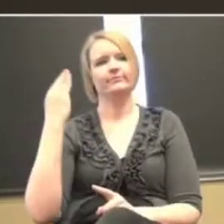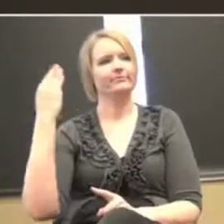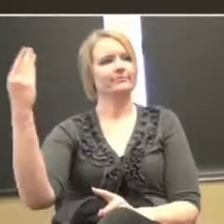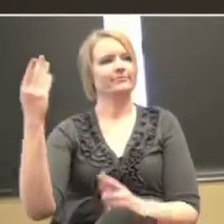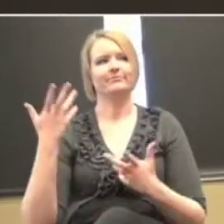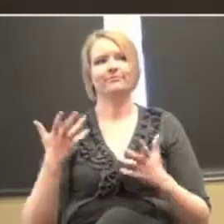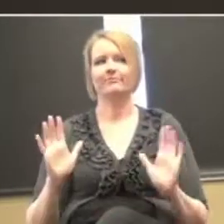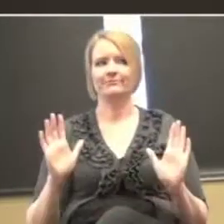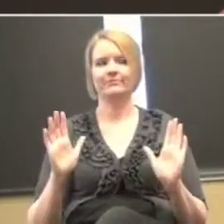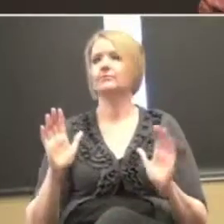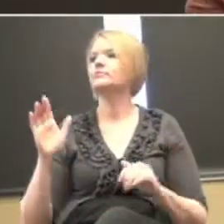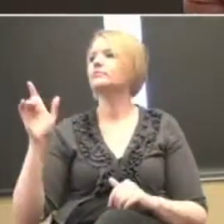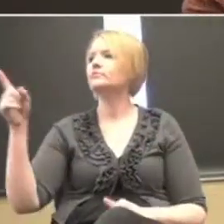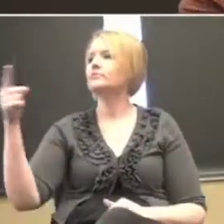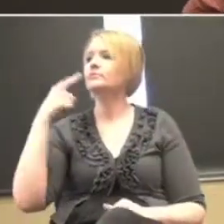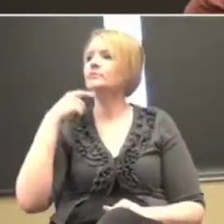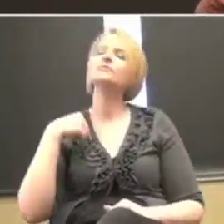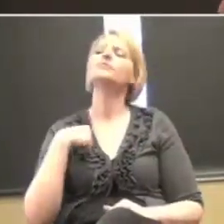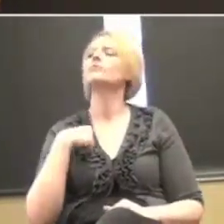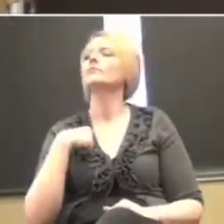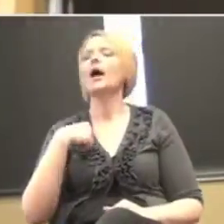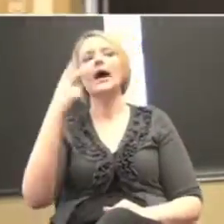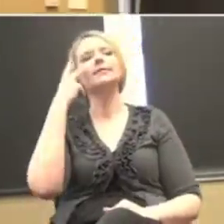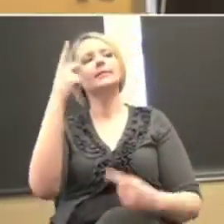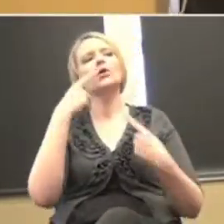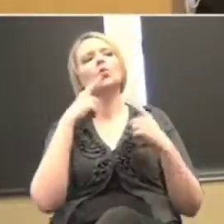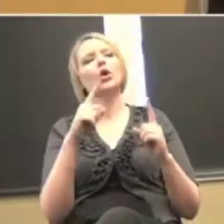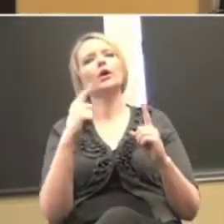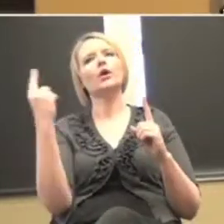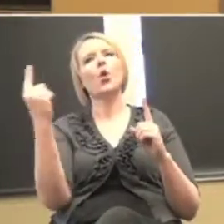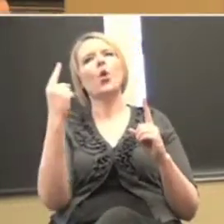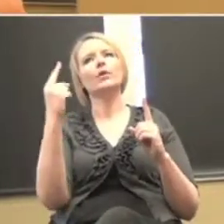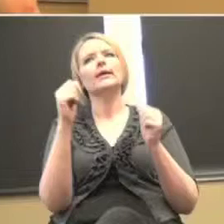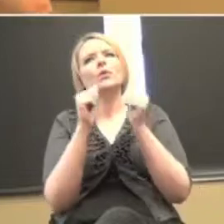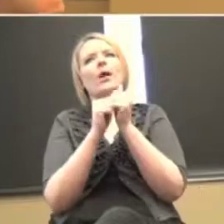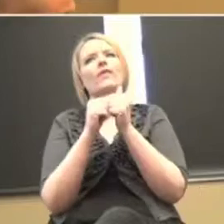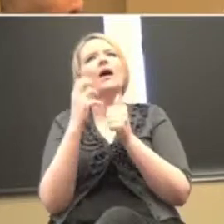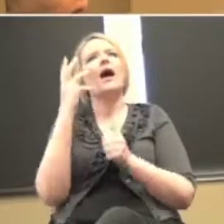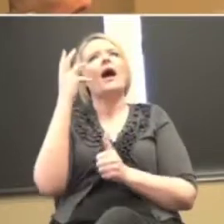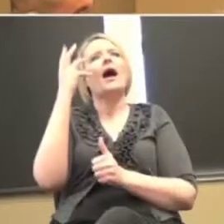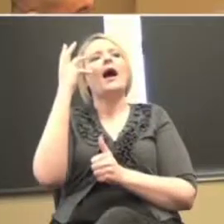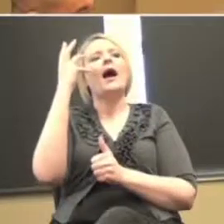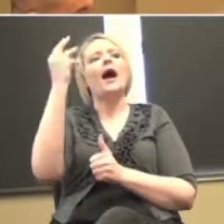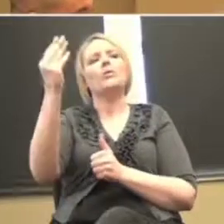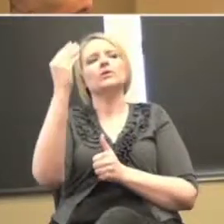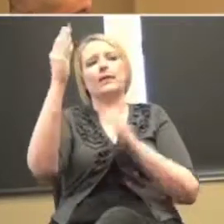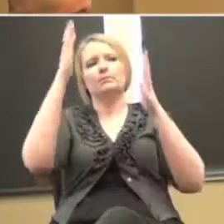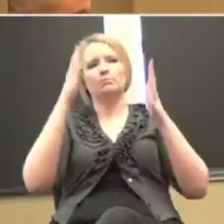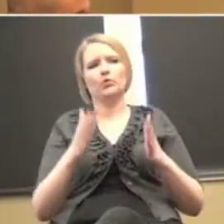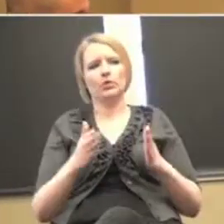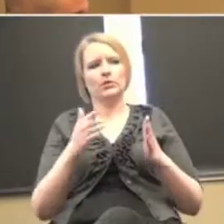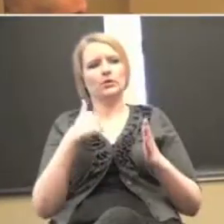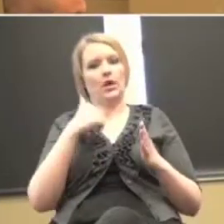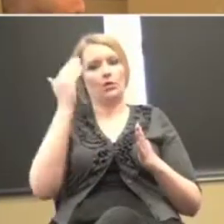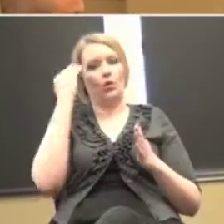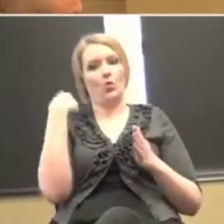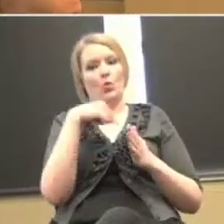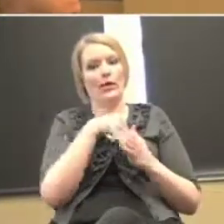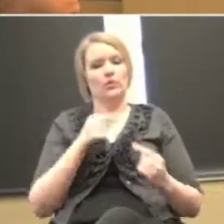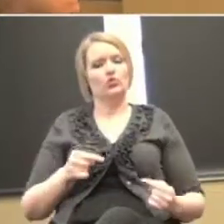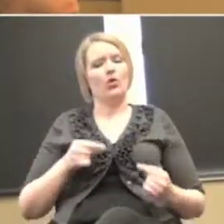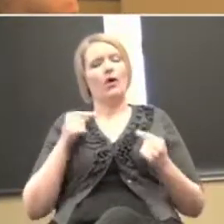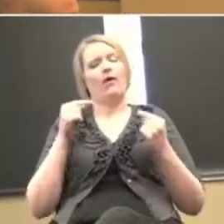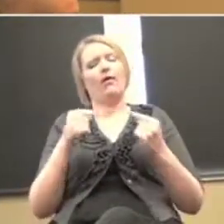I pretty much see this only working with, like, an outside person doing it. I know, like, we struggle as a team.